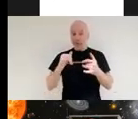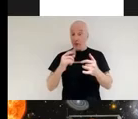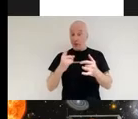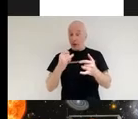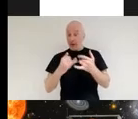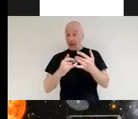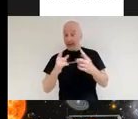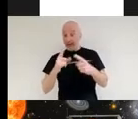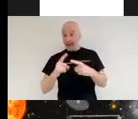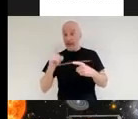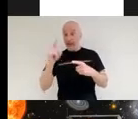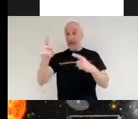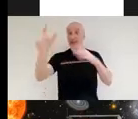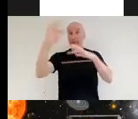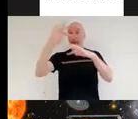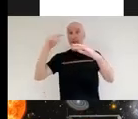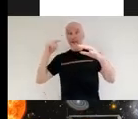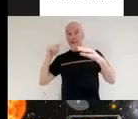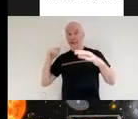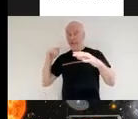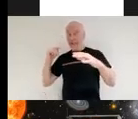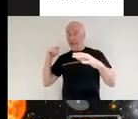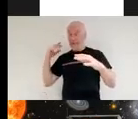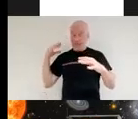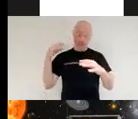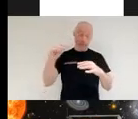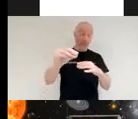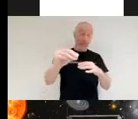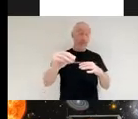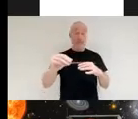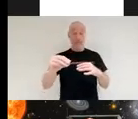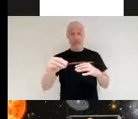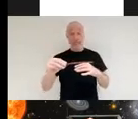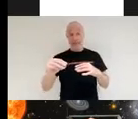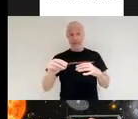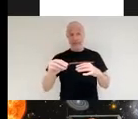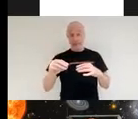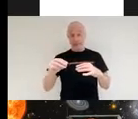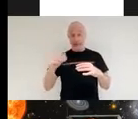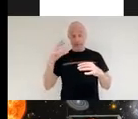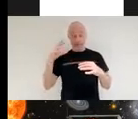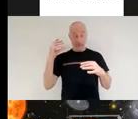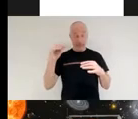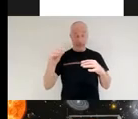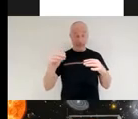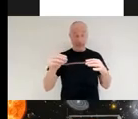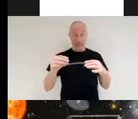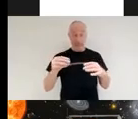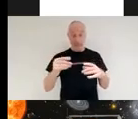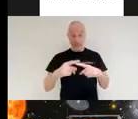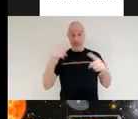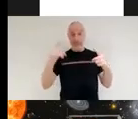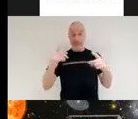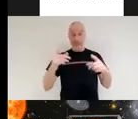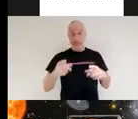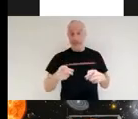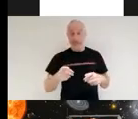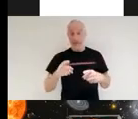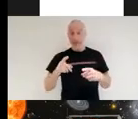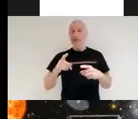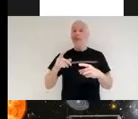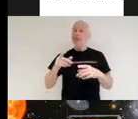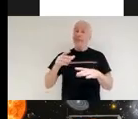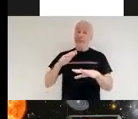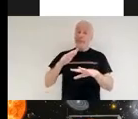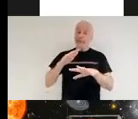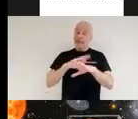means that even though it's traveling incredibly fast the fastest anything can in our universe it's still going to take time to